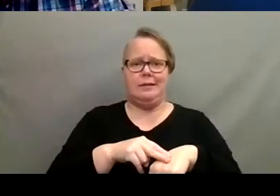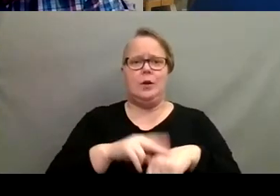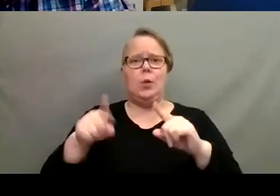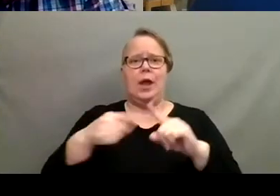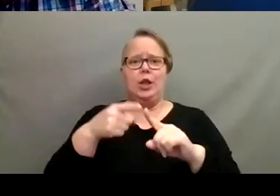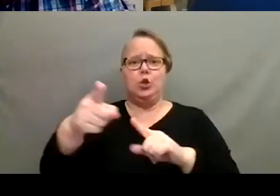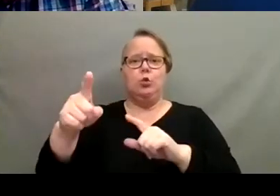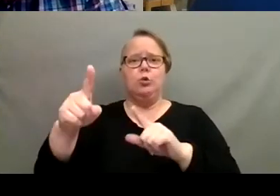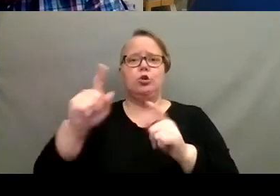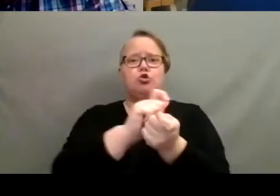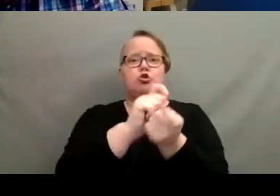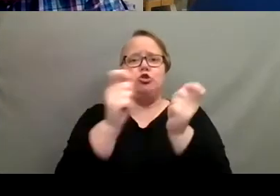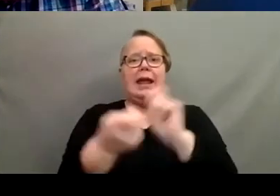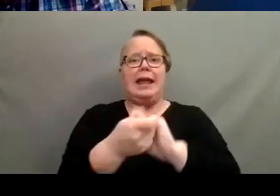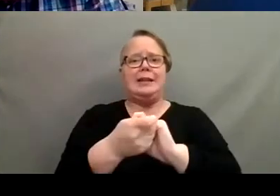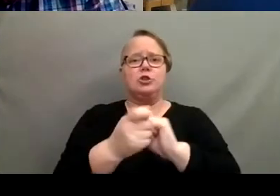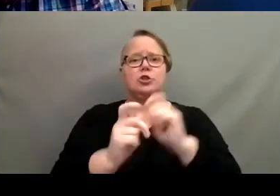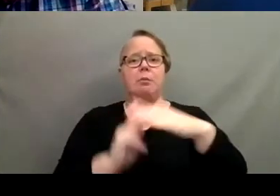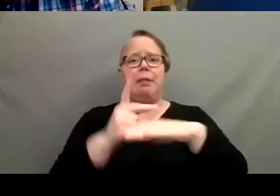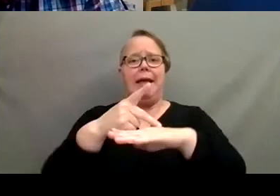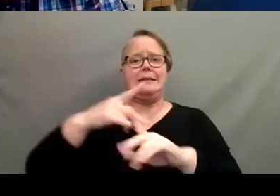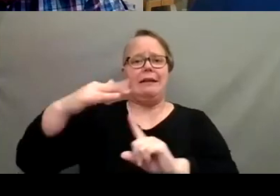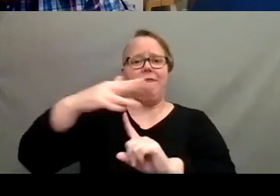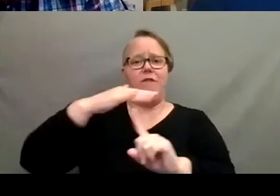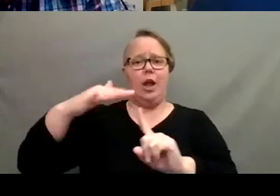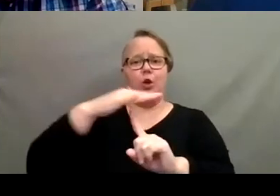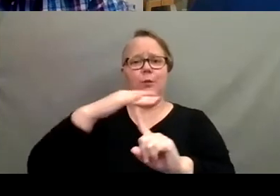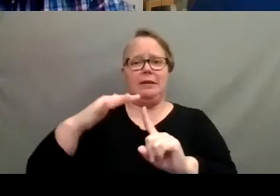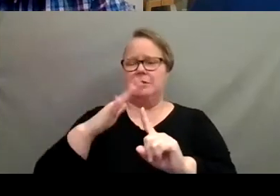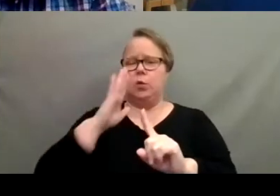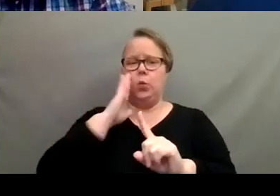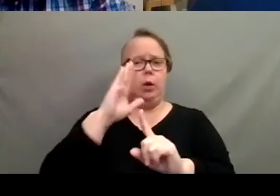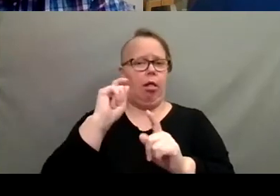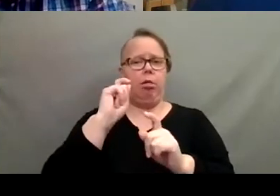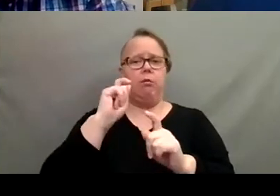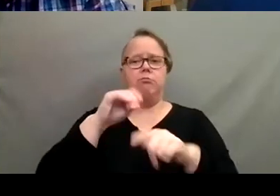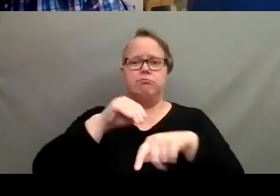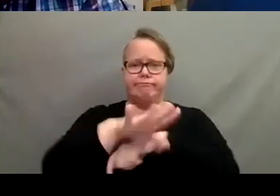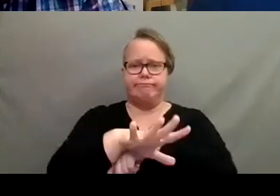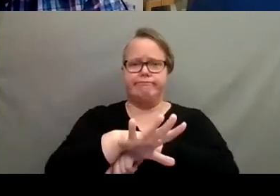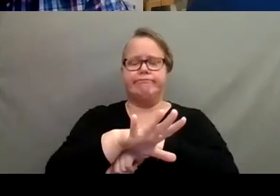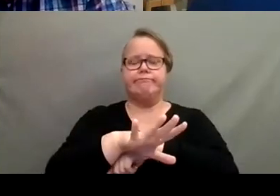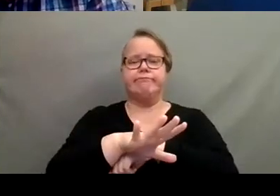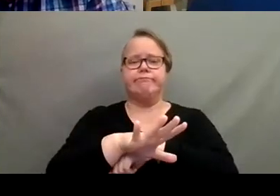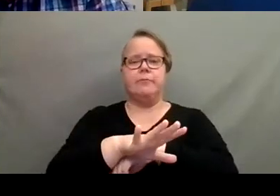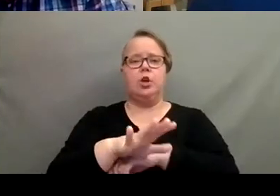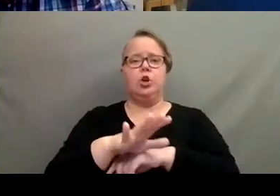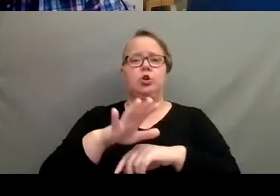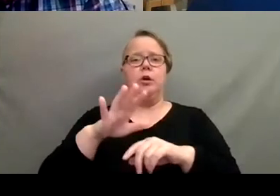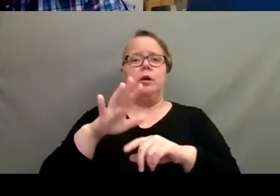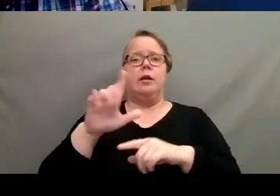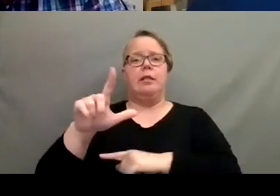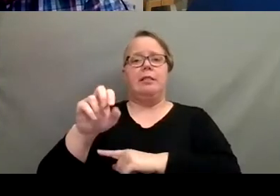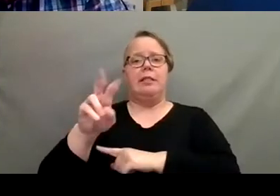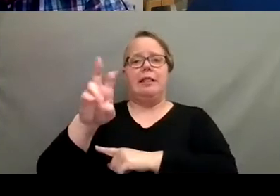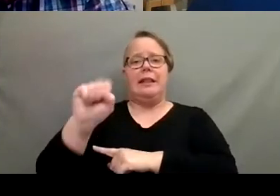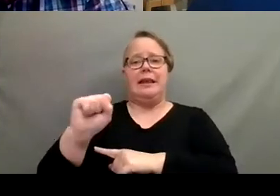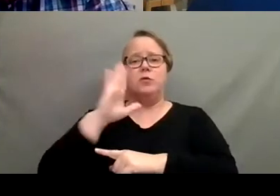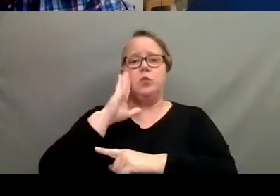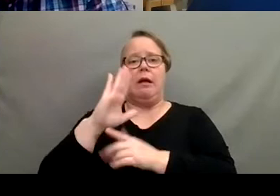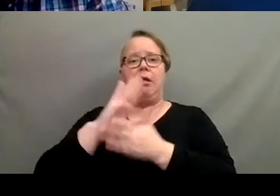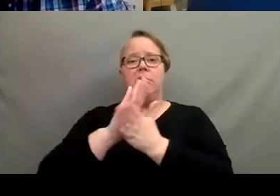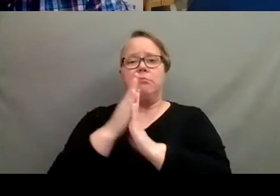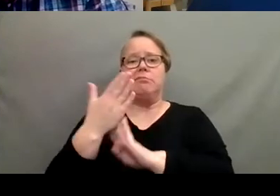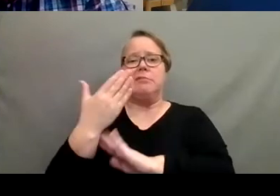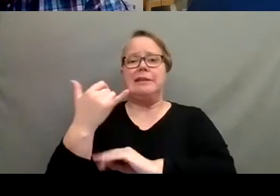signs of that show up, whether that's, like you said, leaves dropping and yellowing, um, anytime you're changing the environmental conditions, you can kind